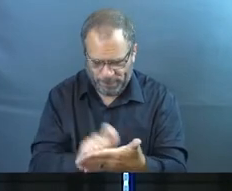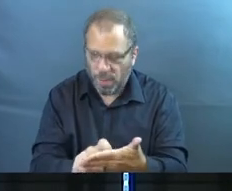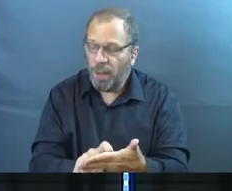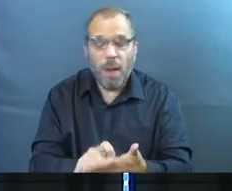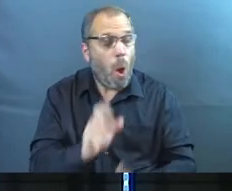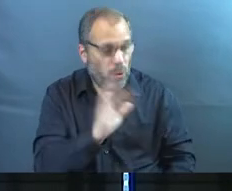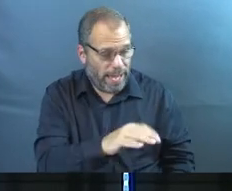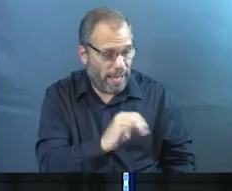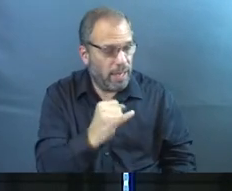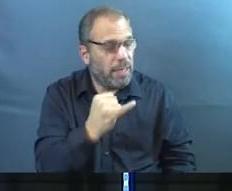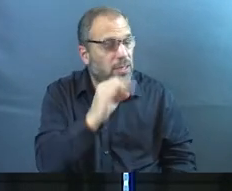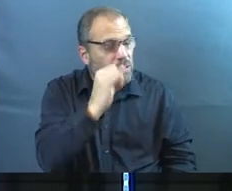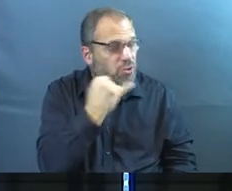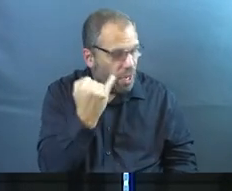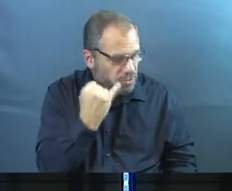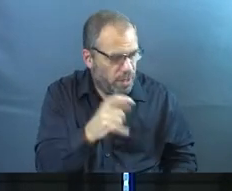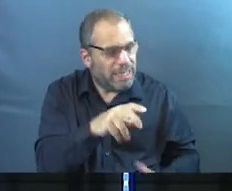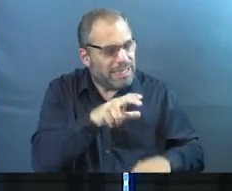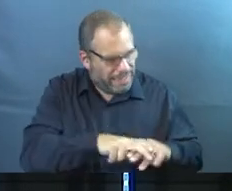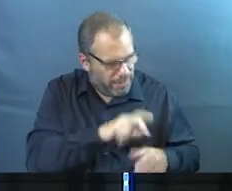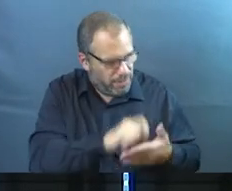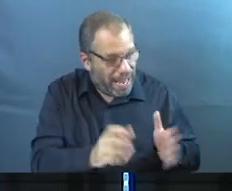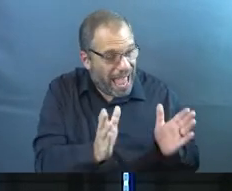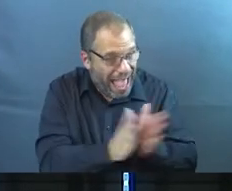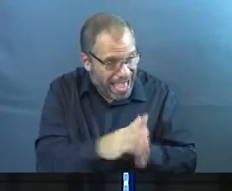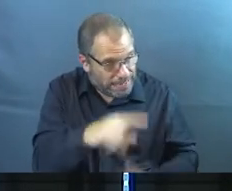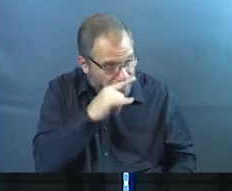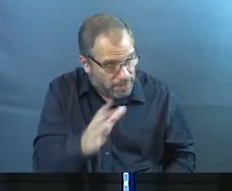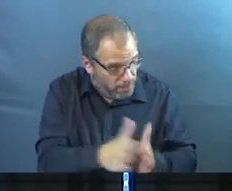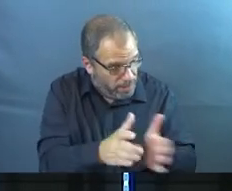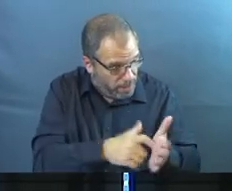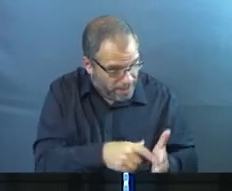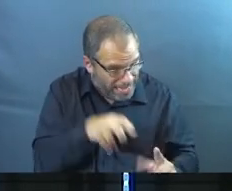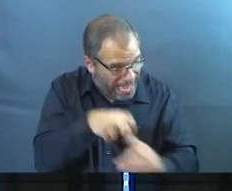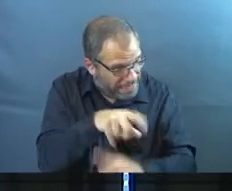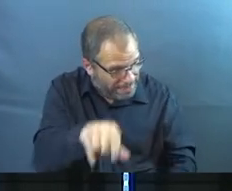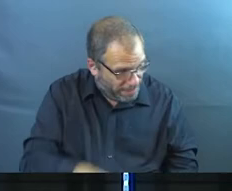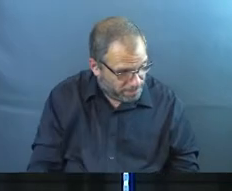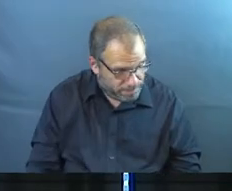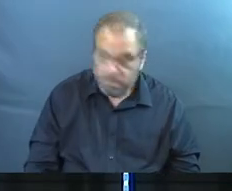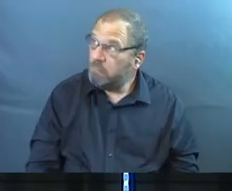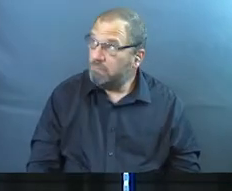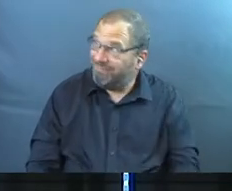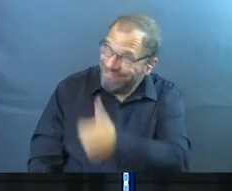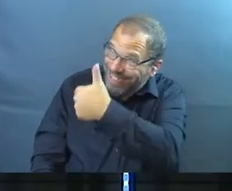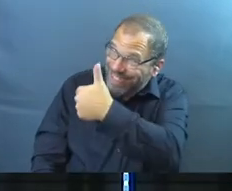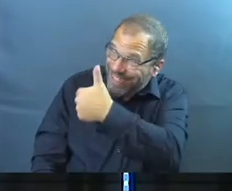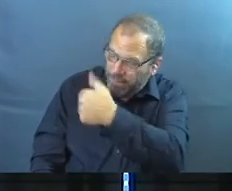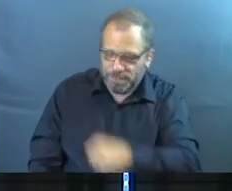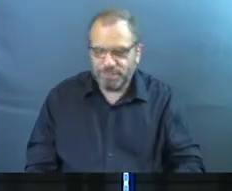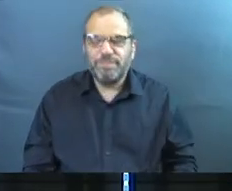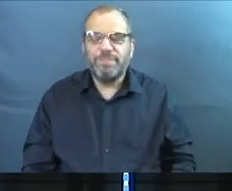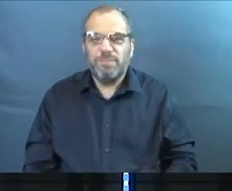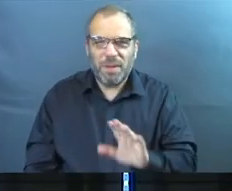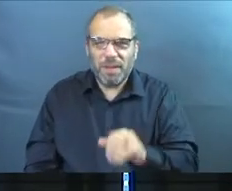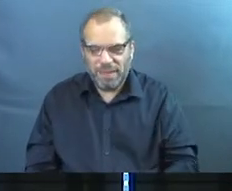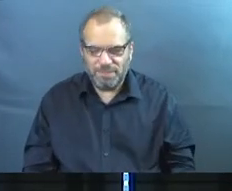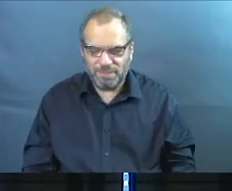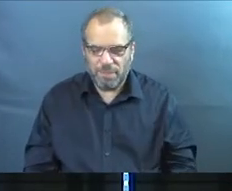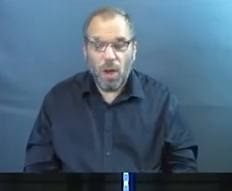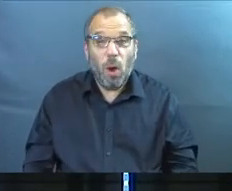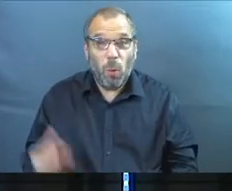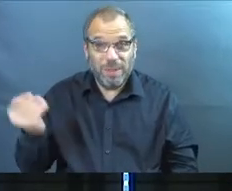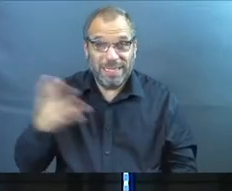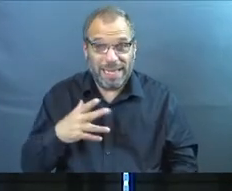she said, okay, Josh, sit down and ask the kids what their prayer requests are. And I didn't realize when she